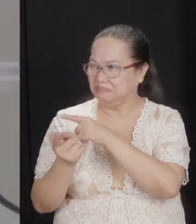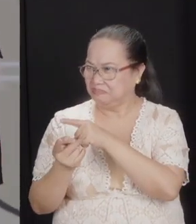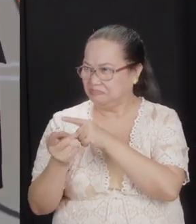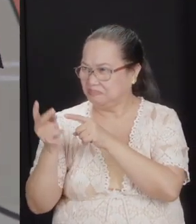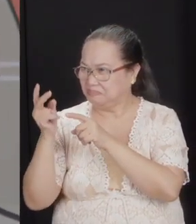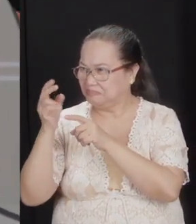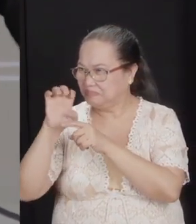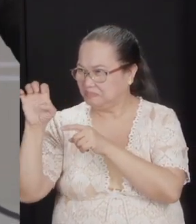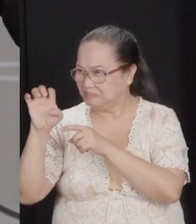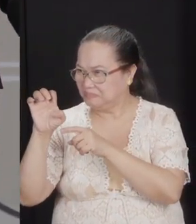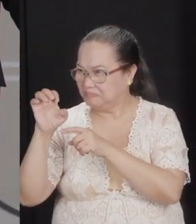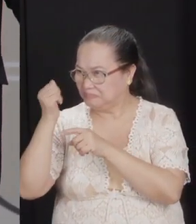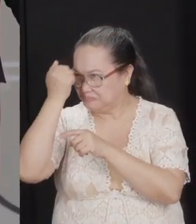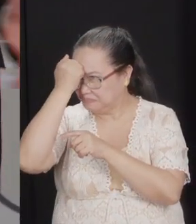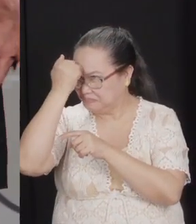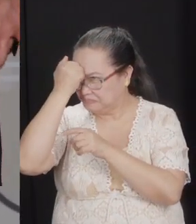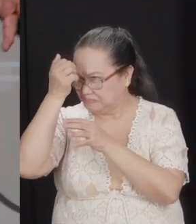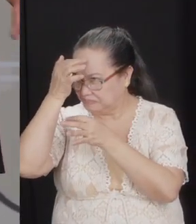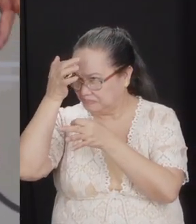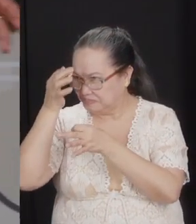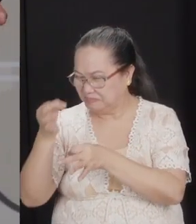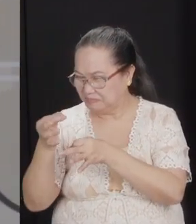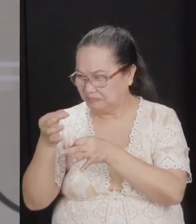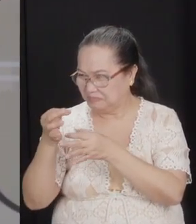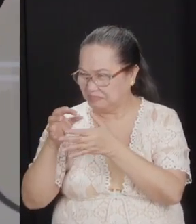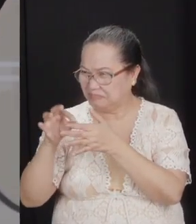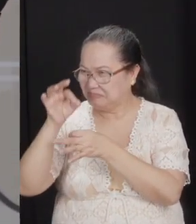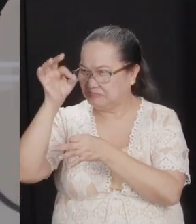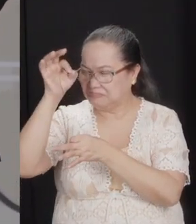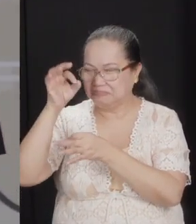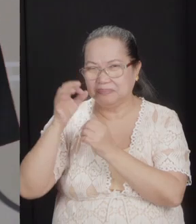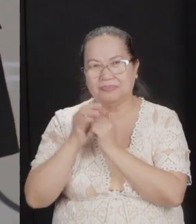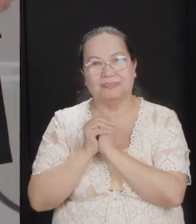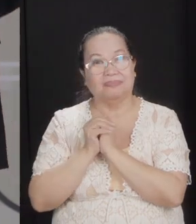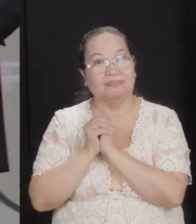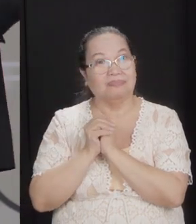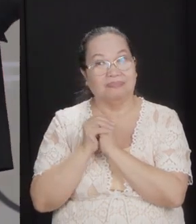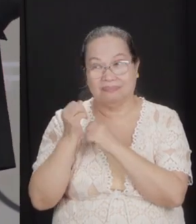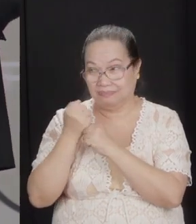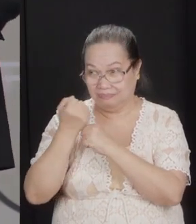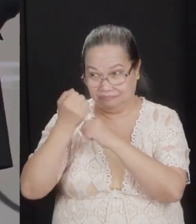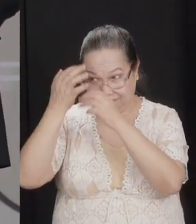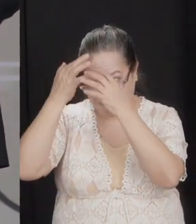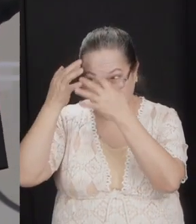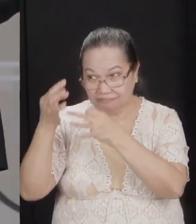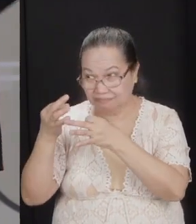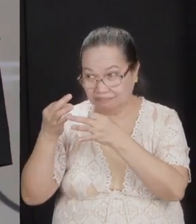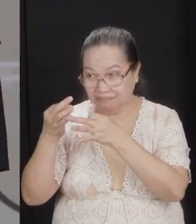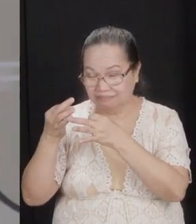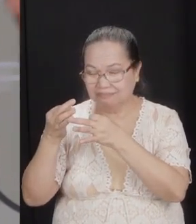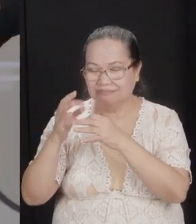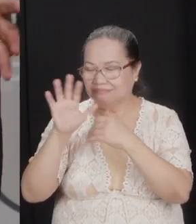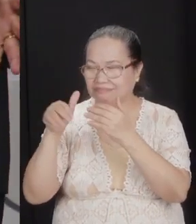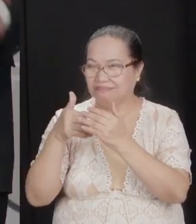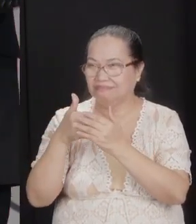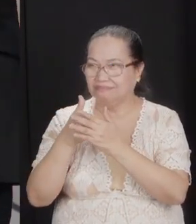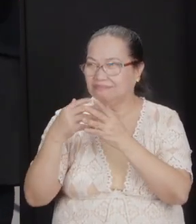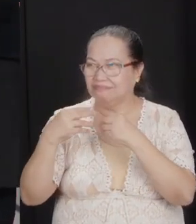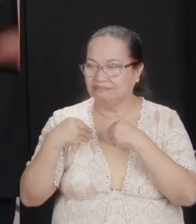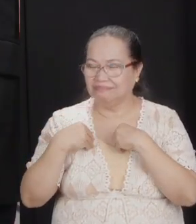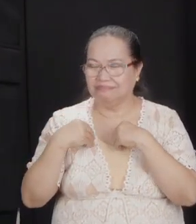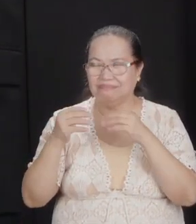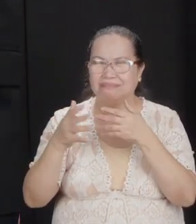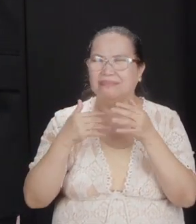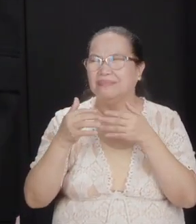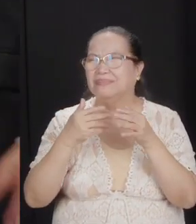a dumb decision. Oh, it's a spiritual issue. Oh, let's make our decision. Hopefully everyone will accept it. Never